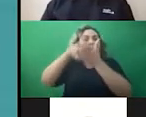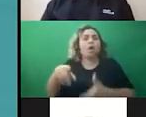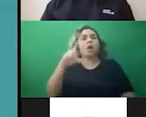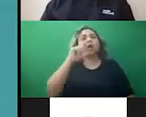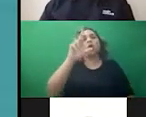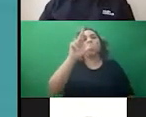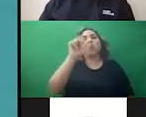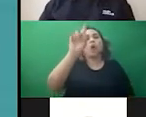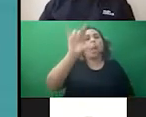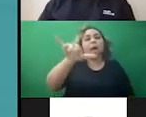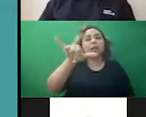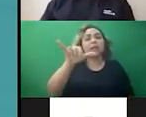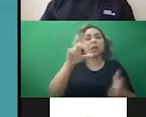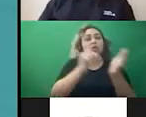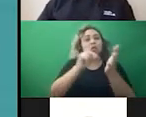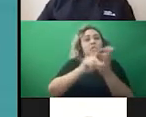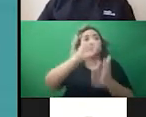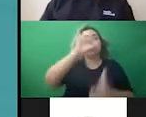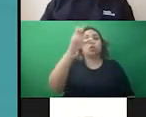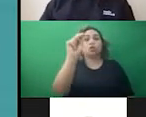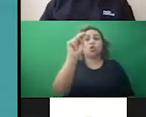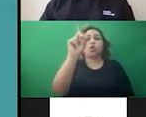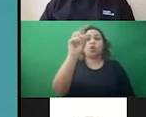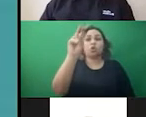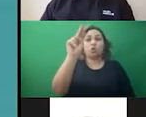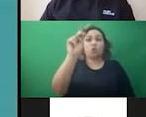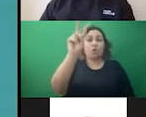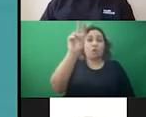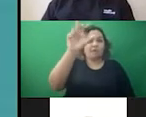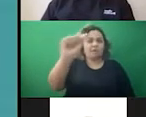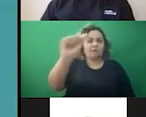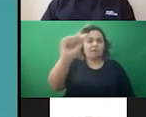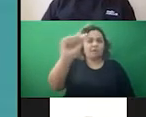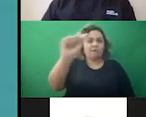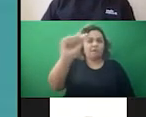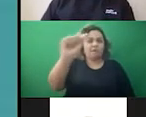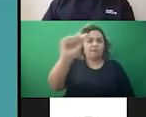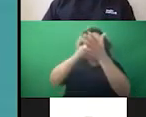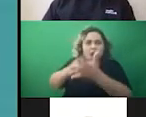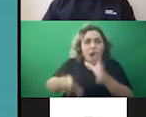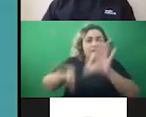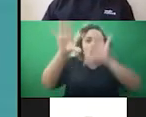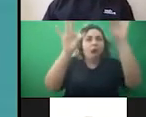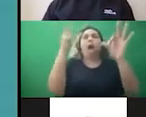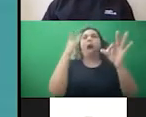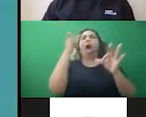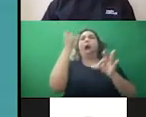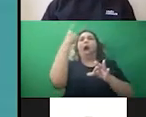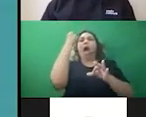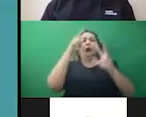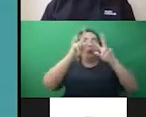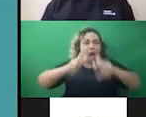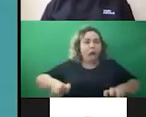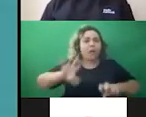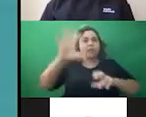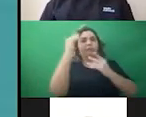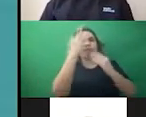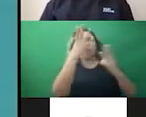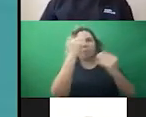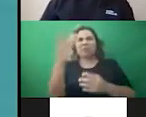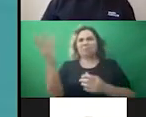Collins-Dexter and Dr. Joan Donovan, whose research has helped weave together our understanding and analysis of disinformation,